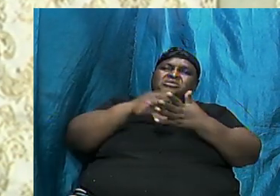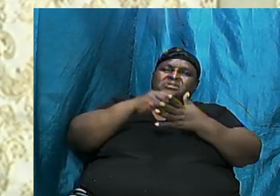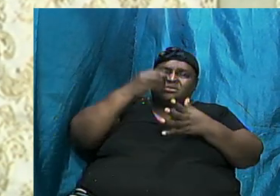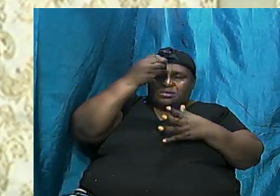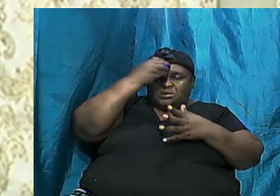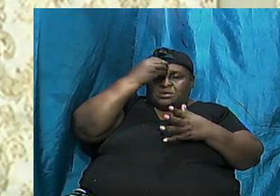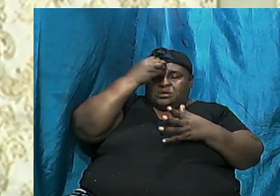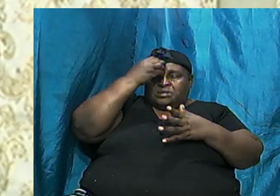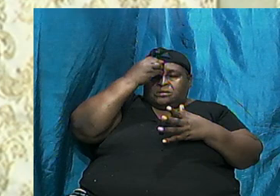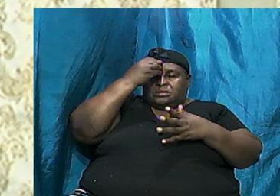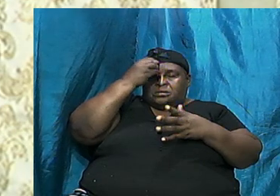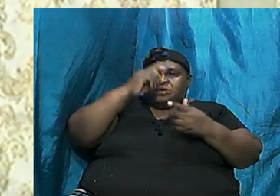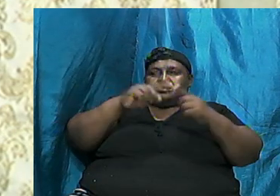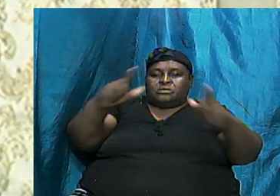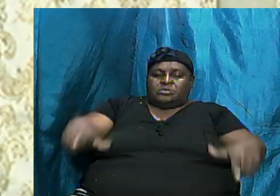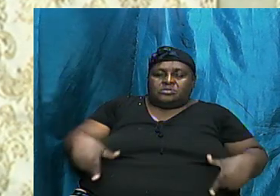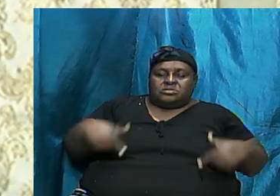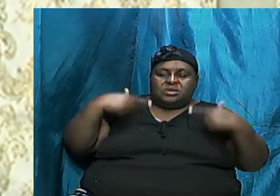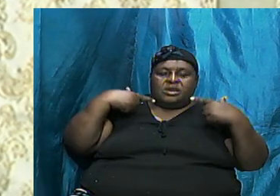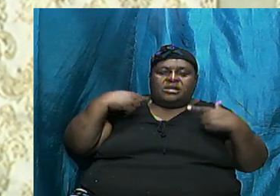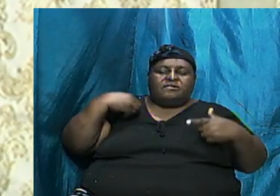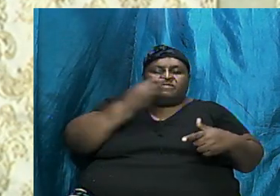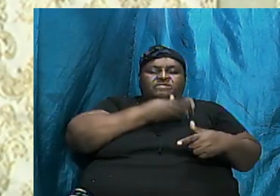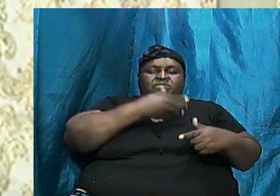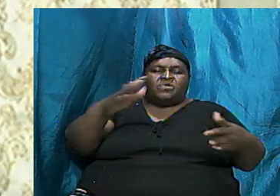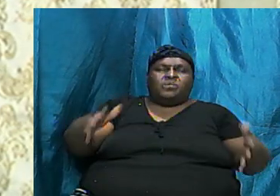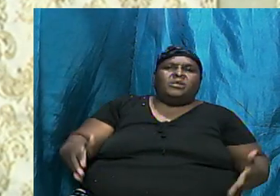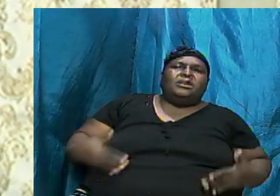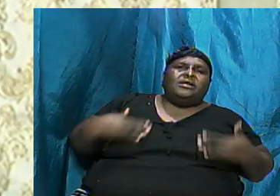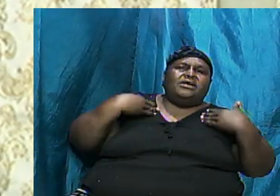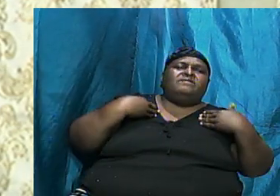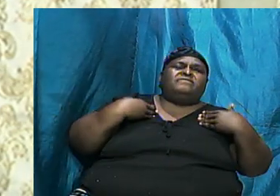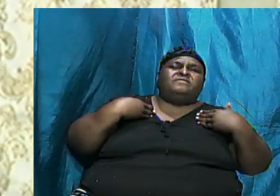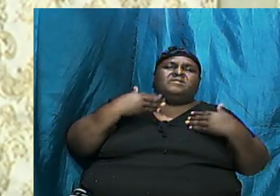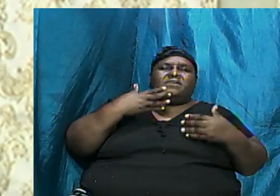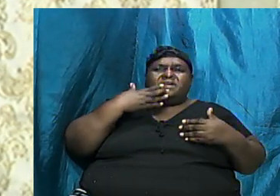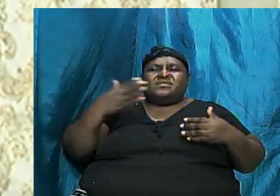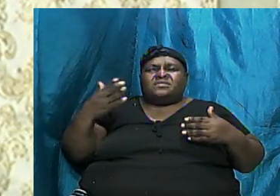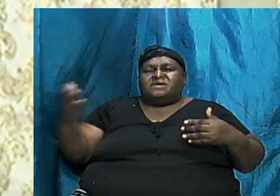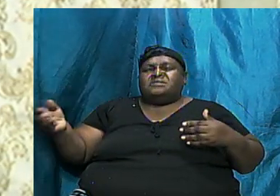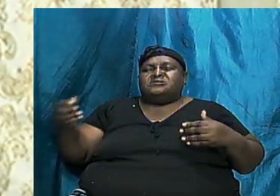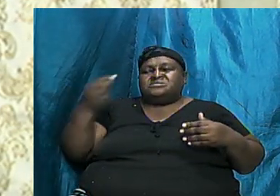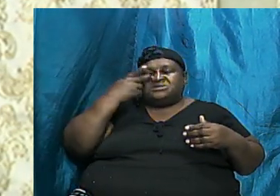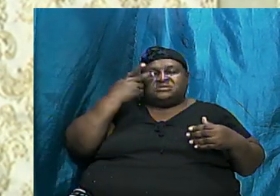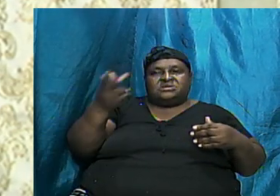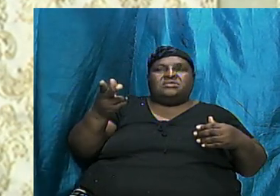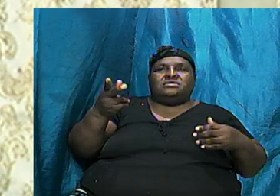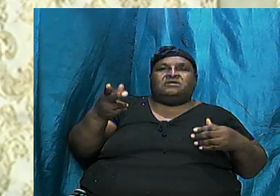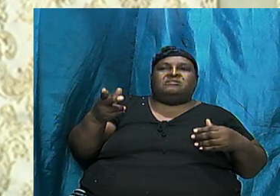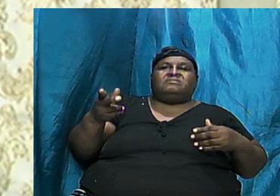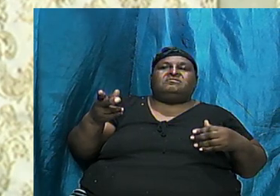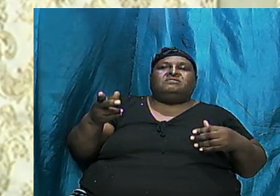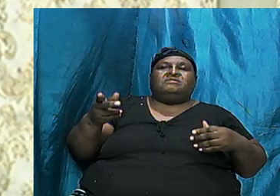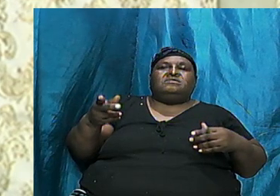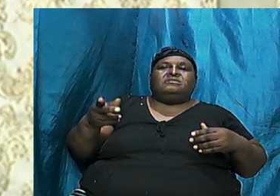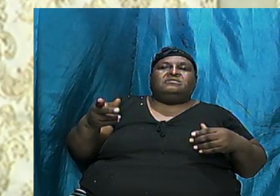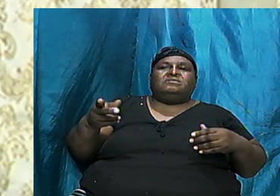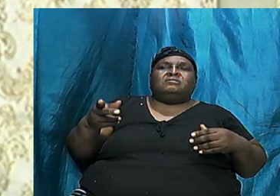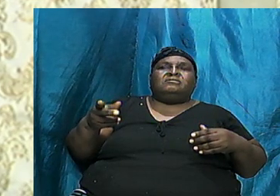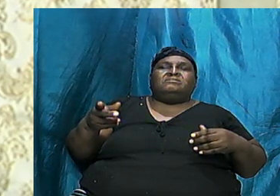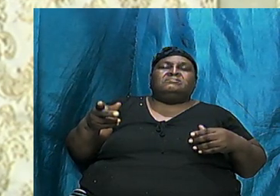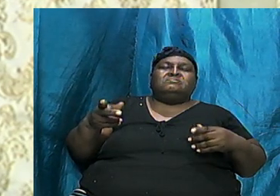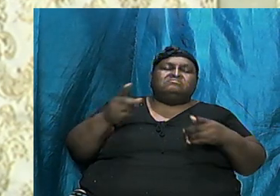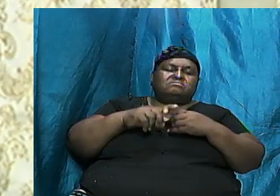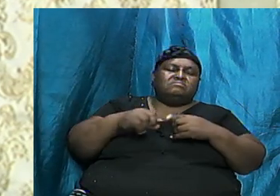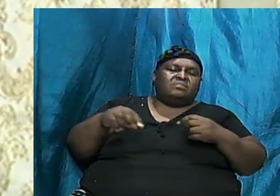Extract The Things That We See As Principles Extract And Apply The